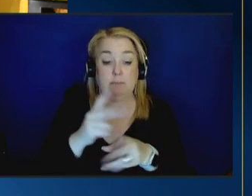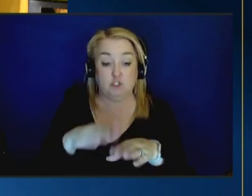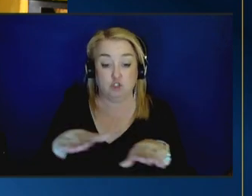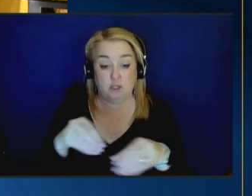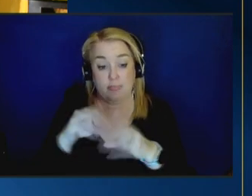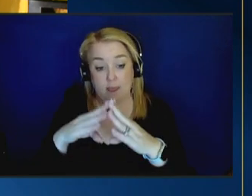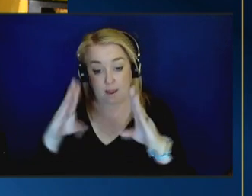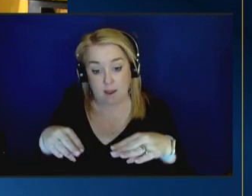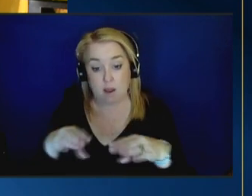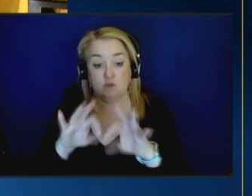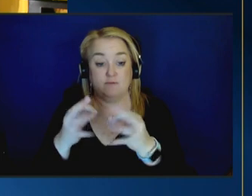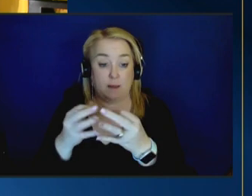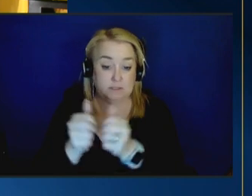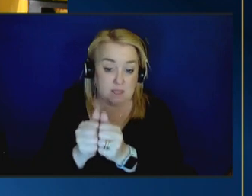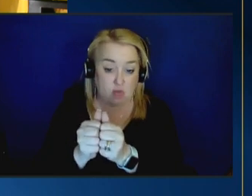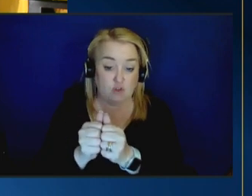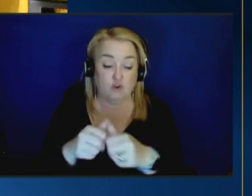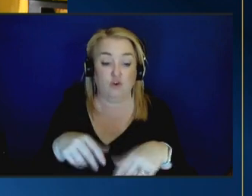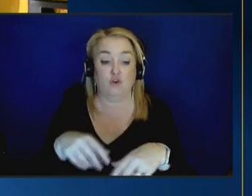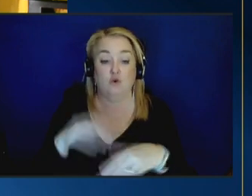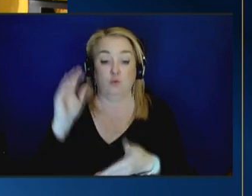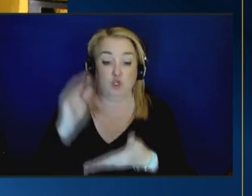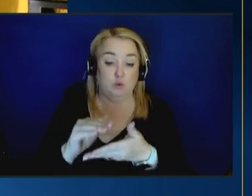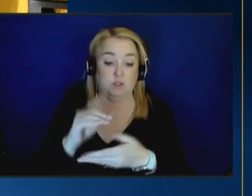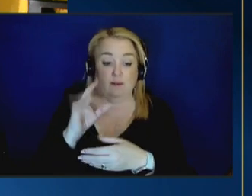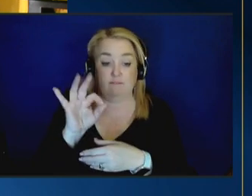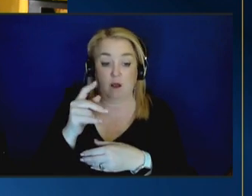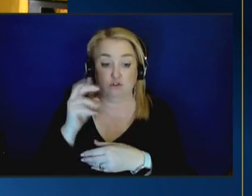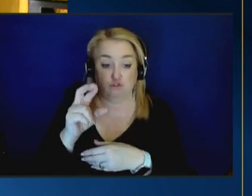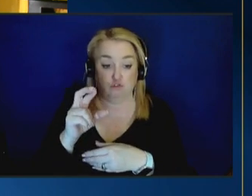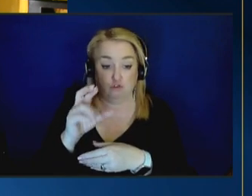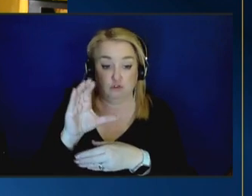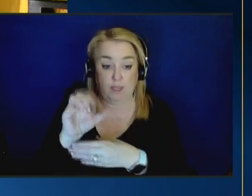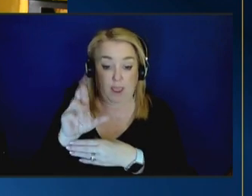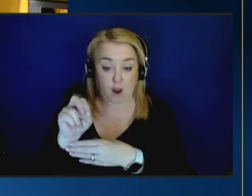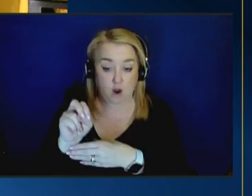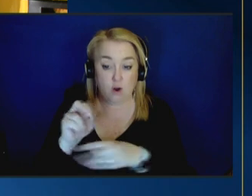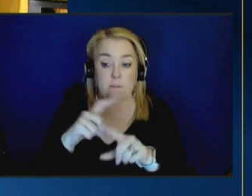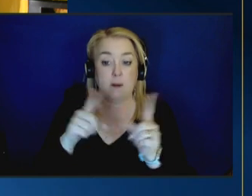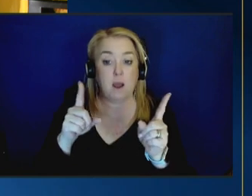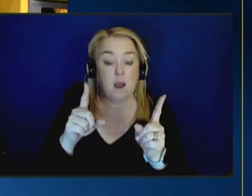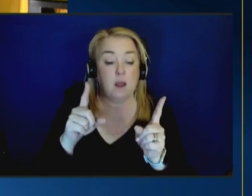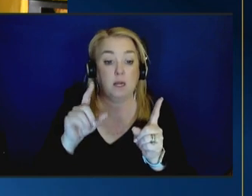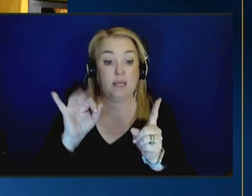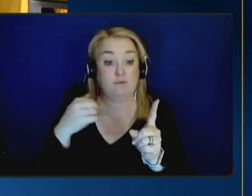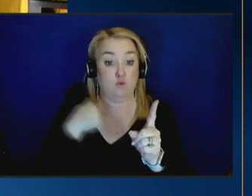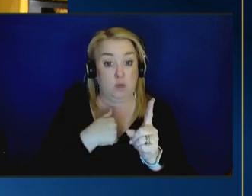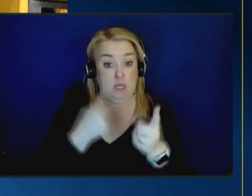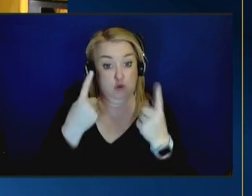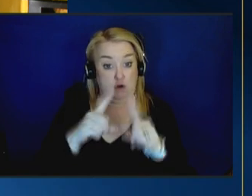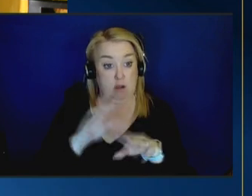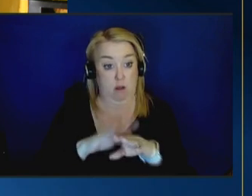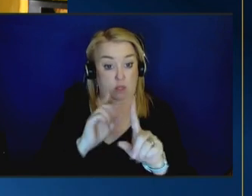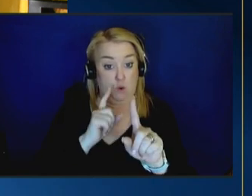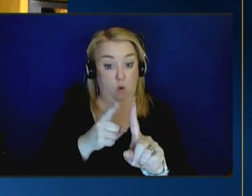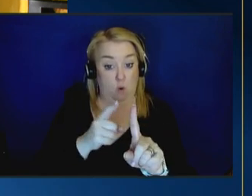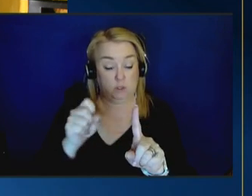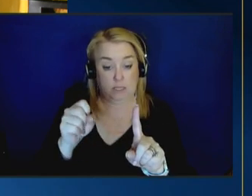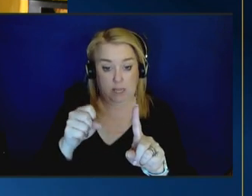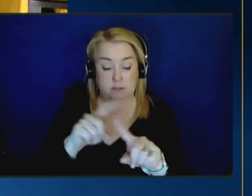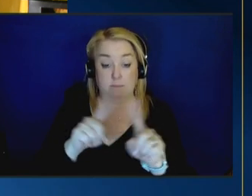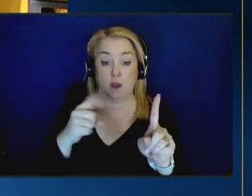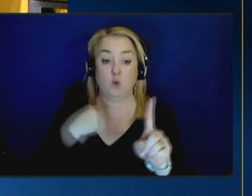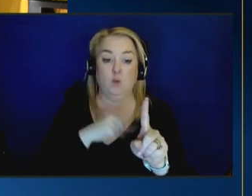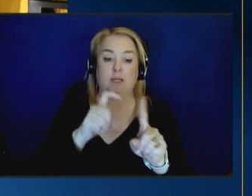together preventing maltreatment reducing foster care um but i think only if we kind of agree on the goals are we going to all be able to work together